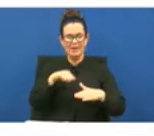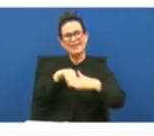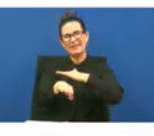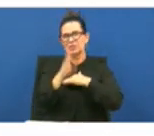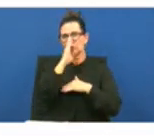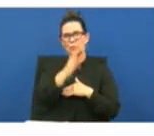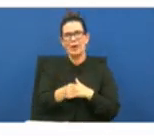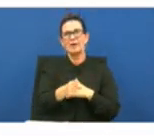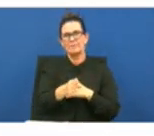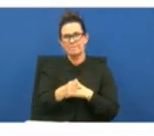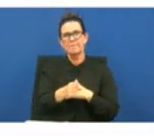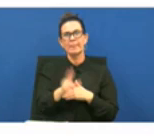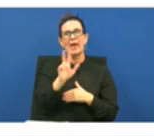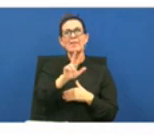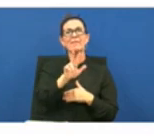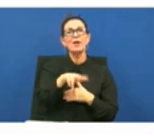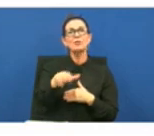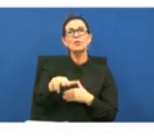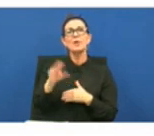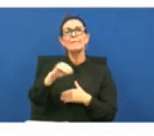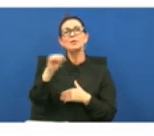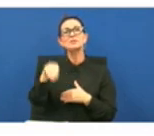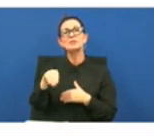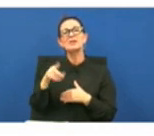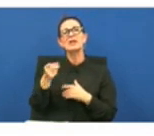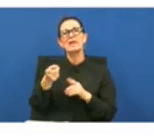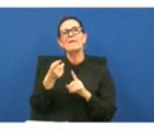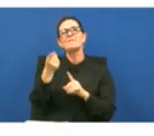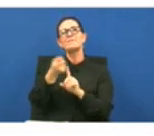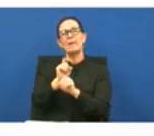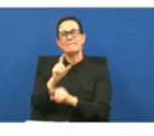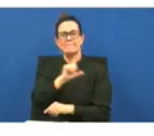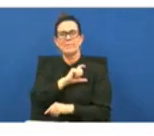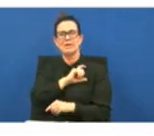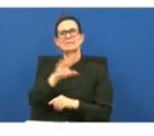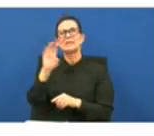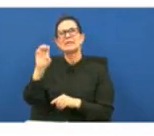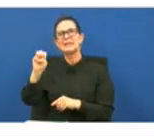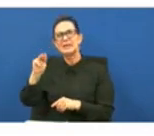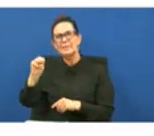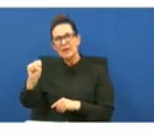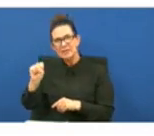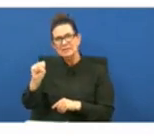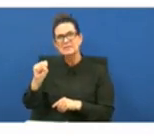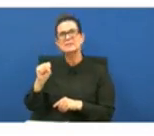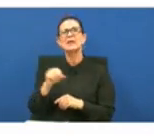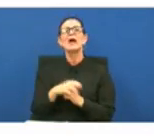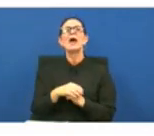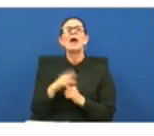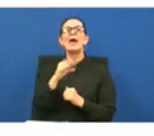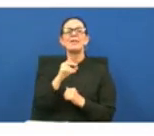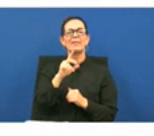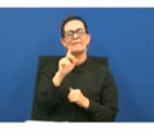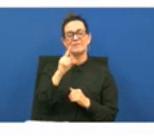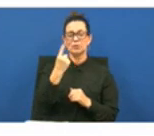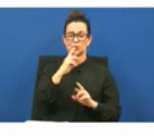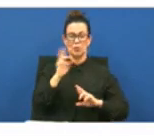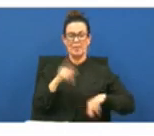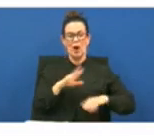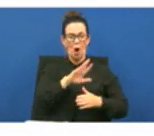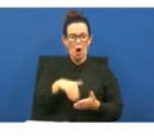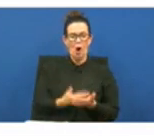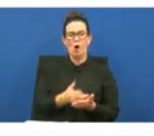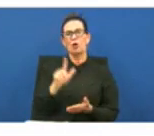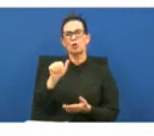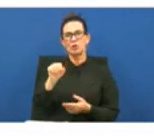33 are first responders and ems because i have them grouped together and our first responders is all of law enforcement